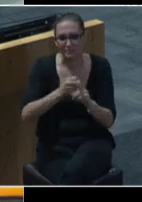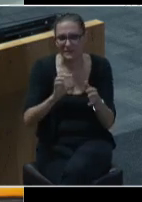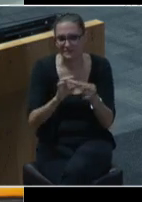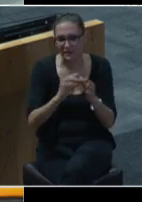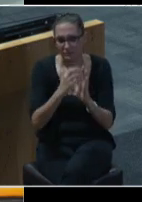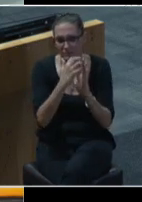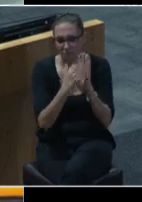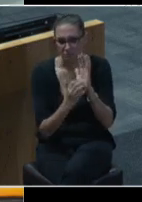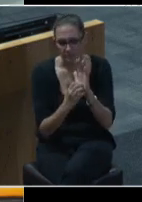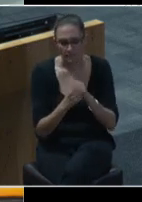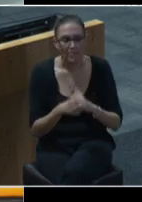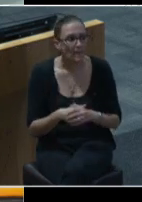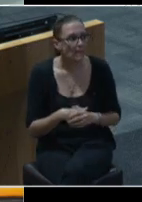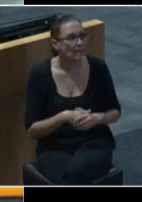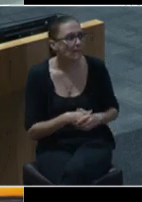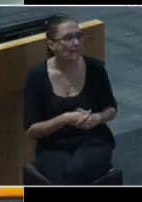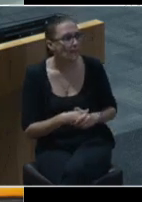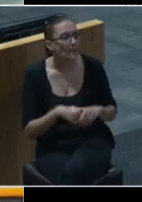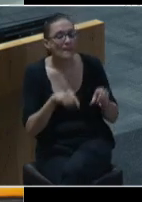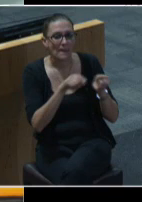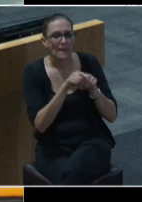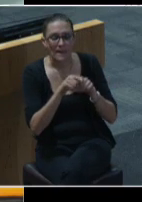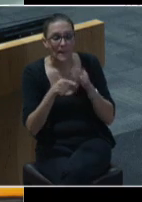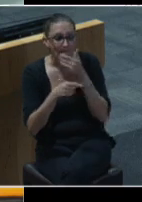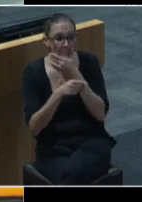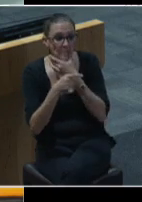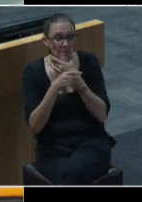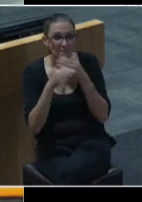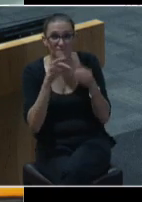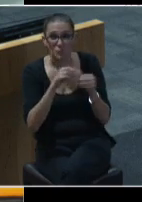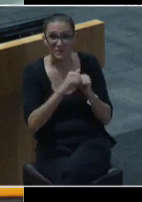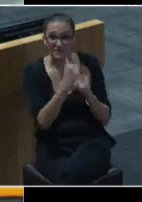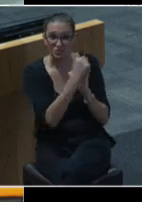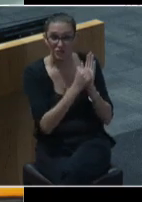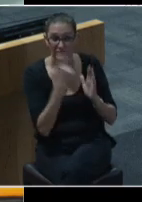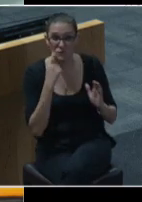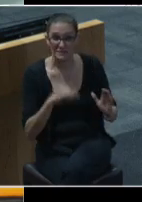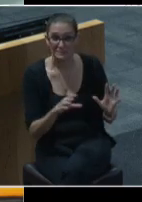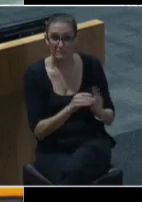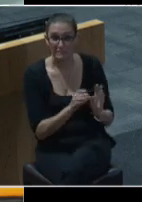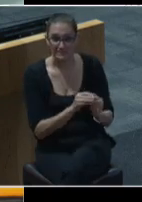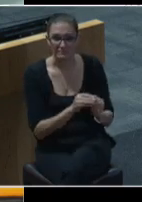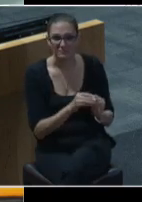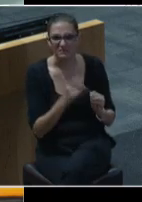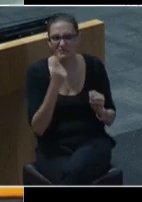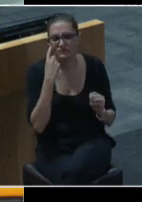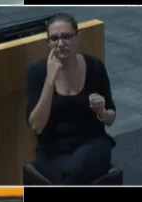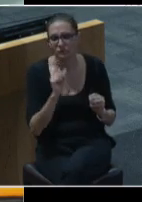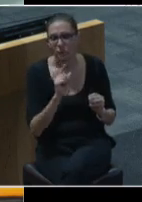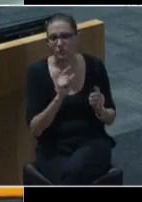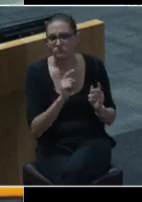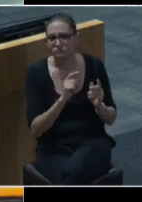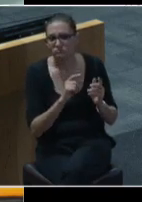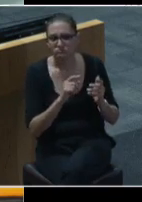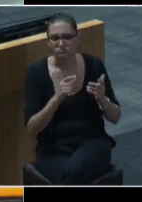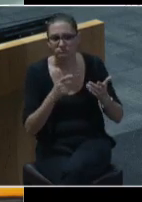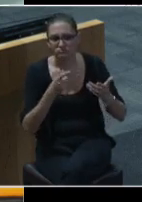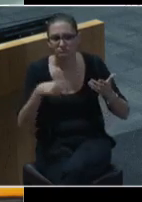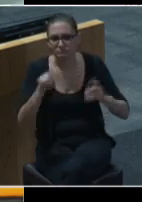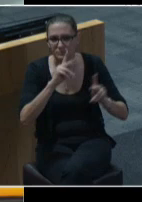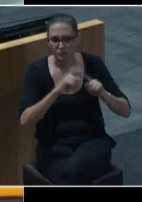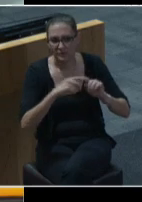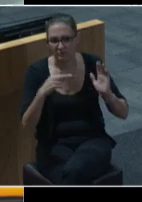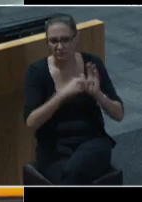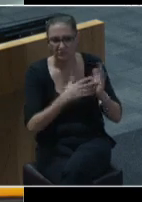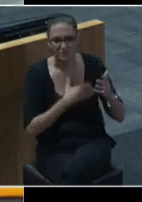Okay. If the clerk would also publish those associated with the agenda for this meeting, just for historical purposes, if someone goes to this meeting, they can find those